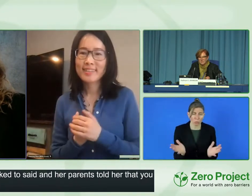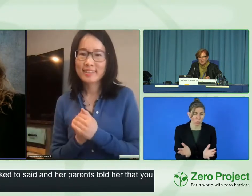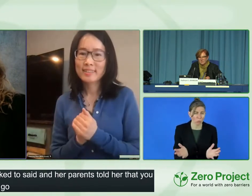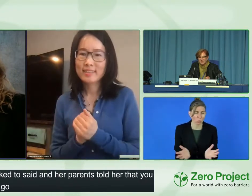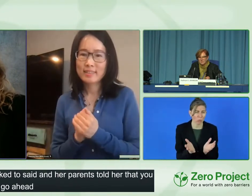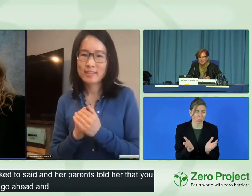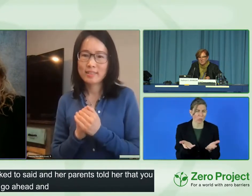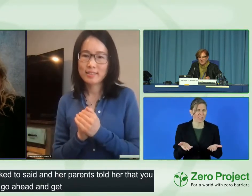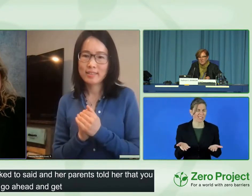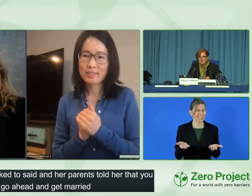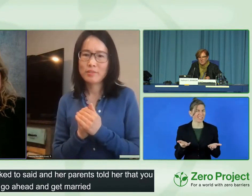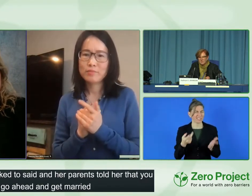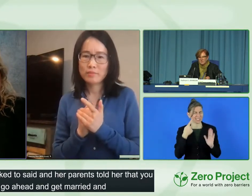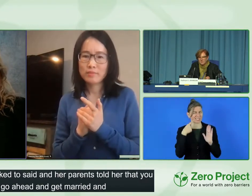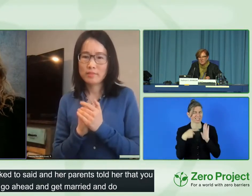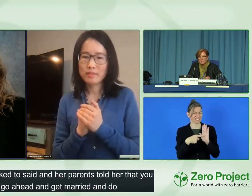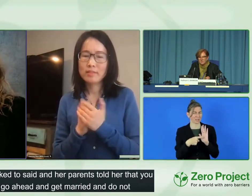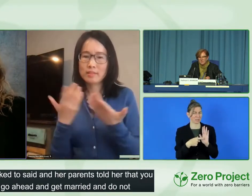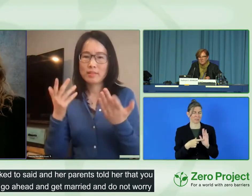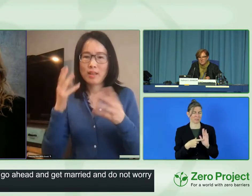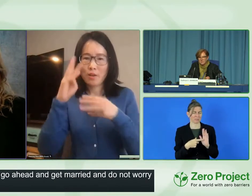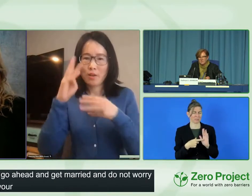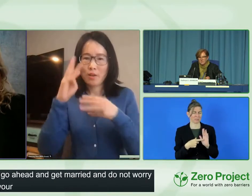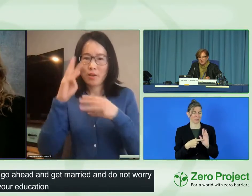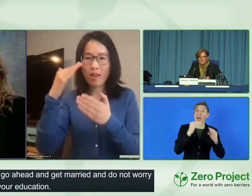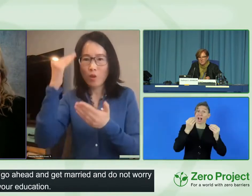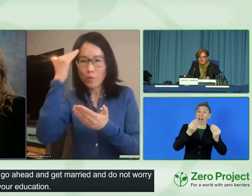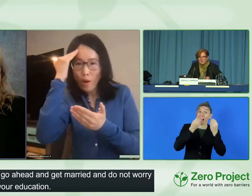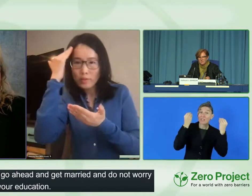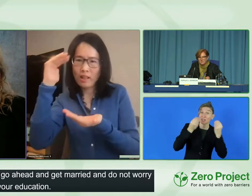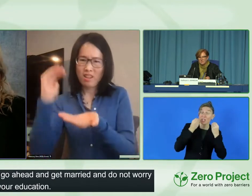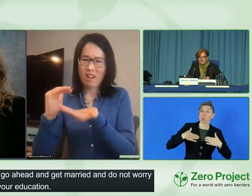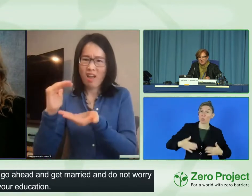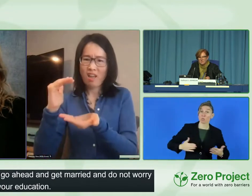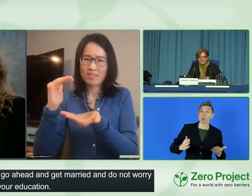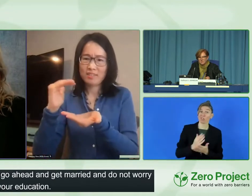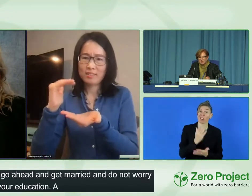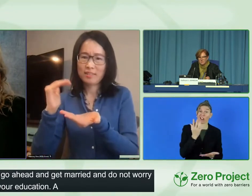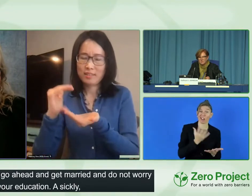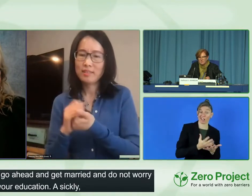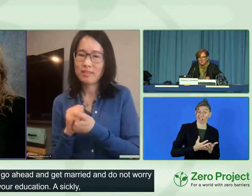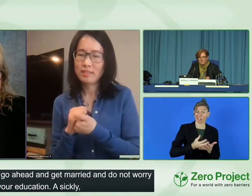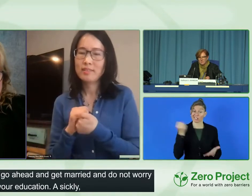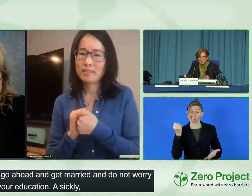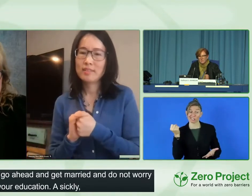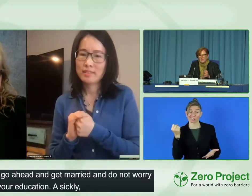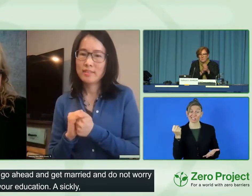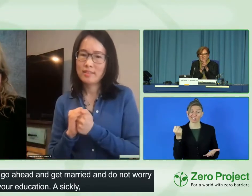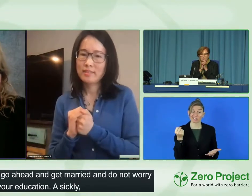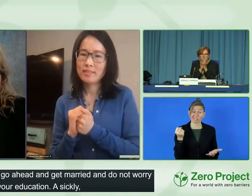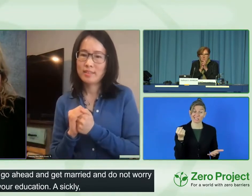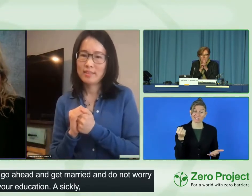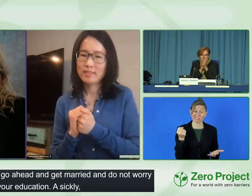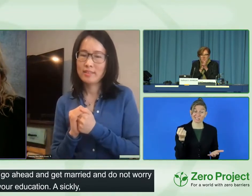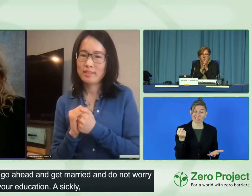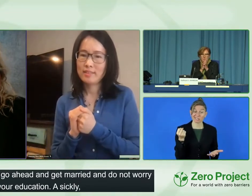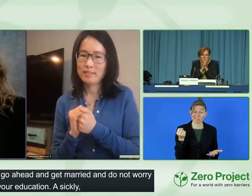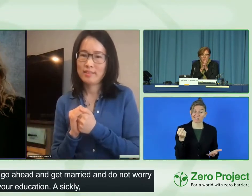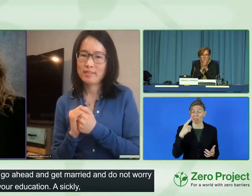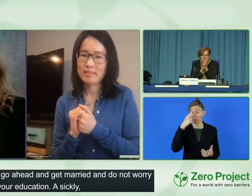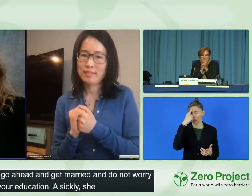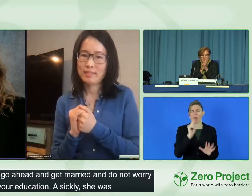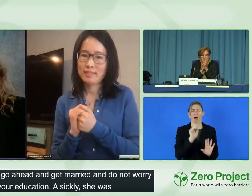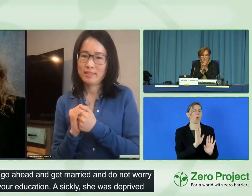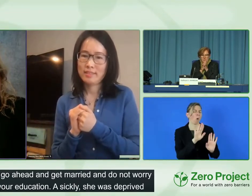basically she was deprived of her education because her parents just thought that she didn't need it, that she would be fine without it